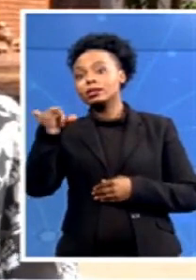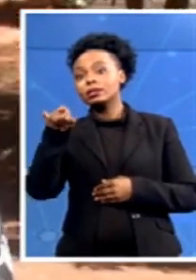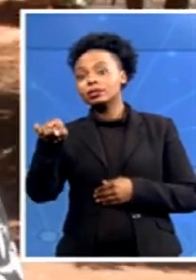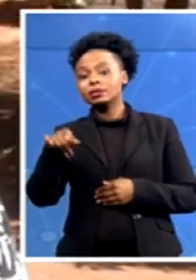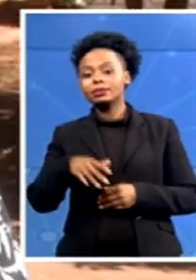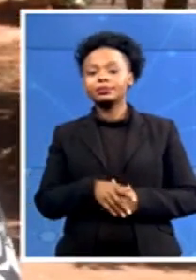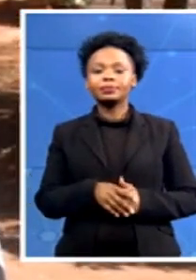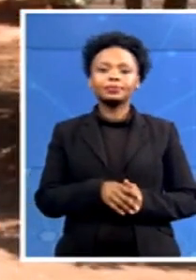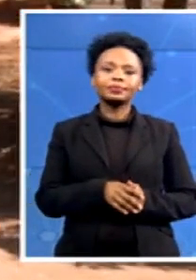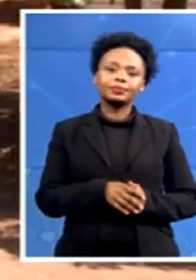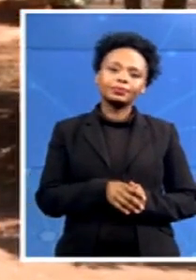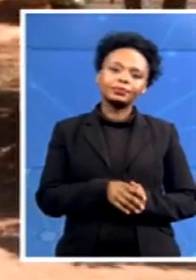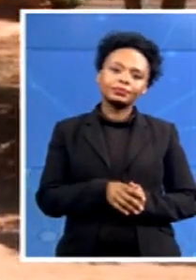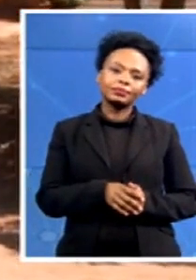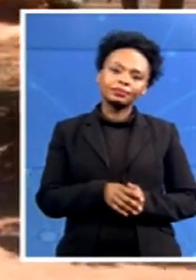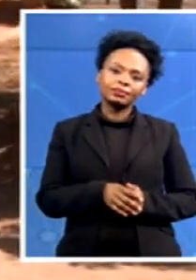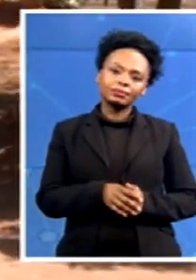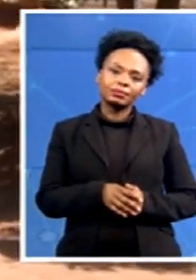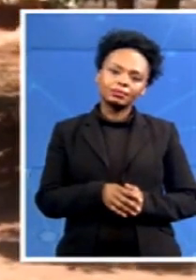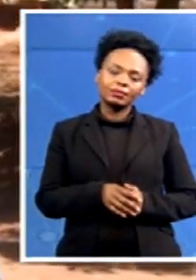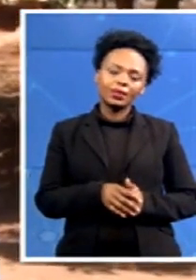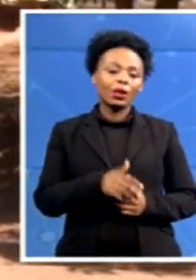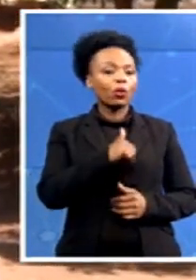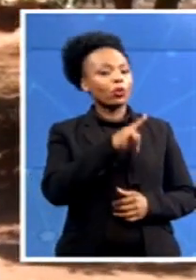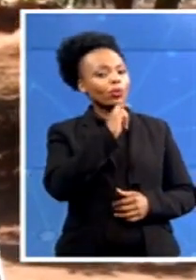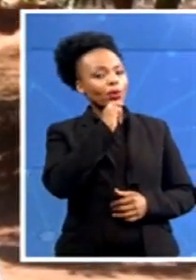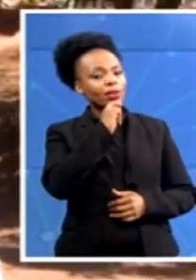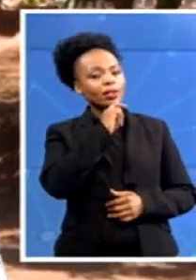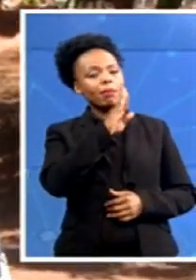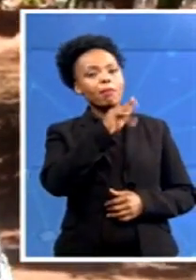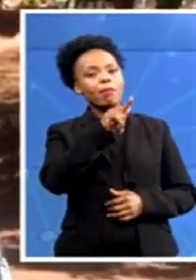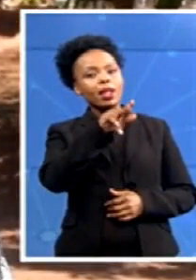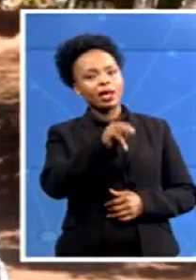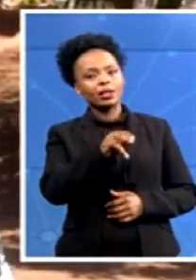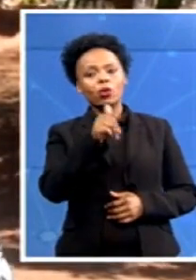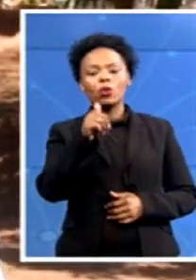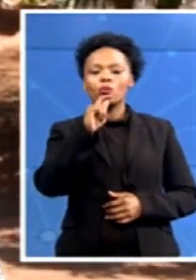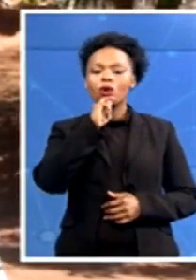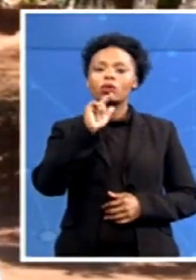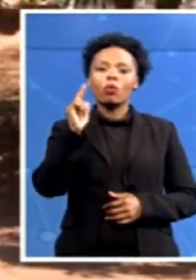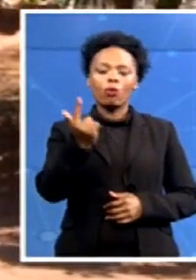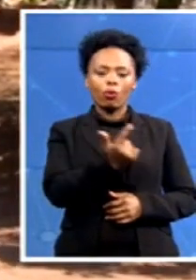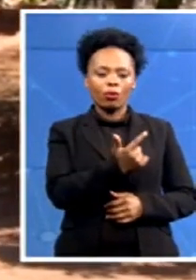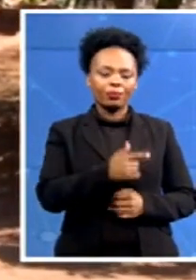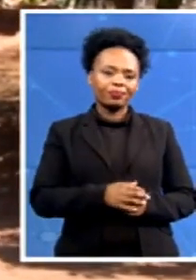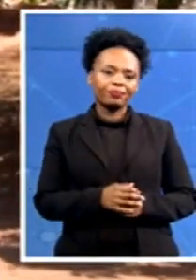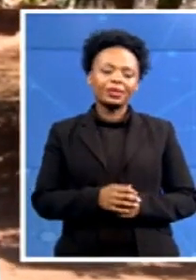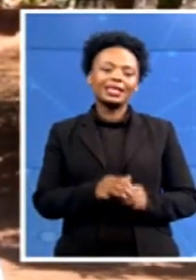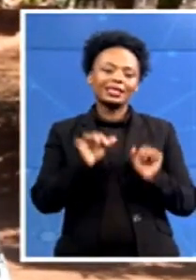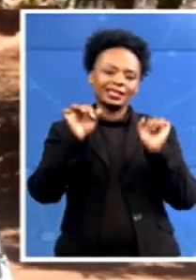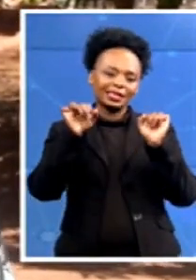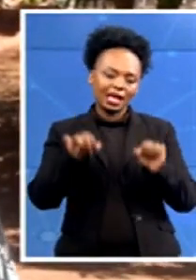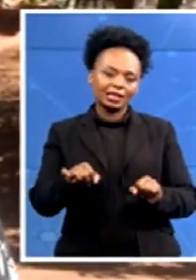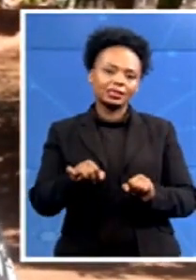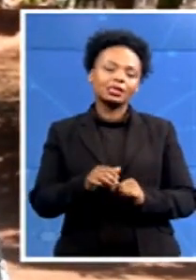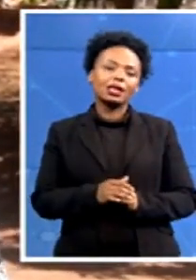Good morning, Blaine, and good morning to our viewers. Yes, as you rightly stated, Blaine, we are at Tabazimbi at the